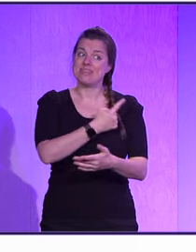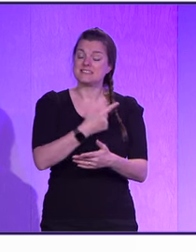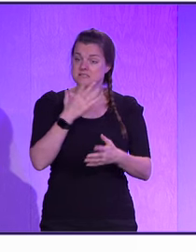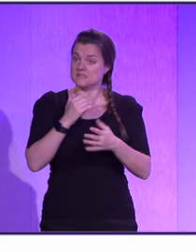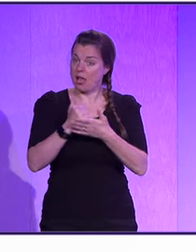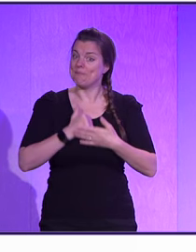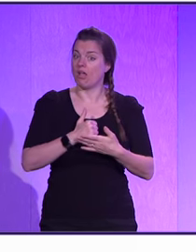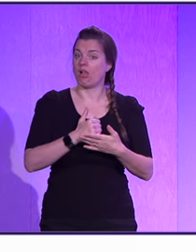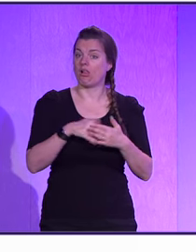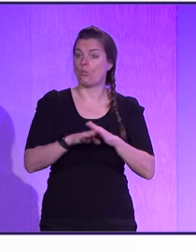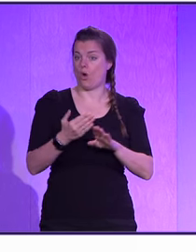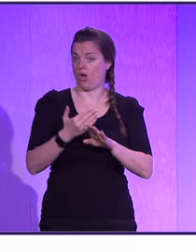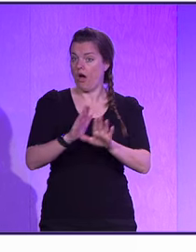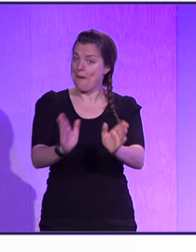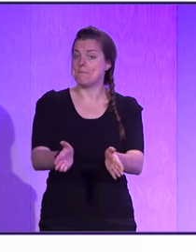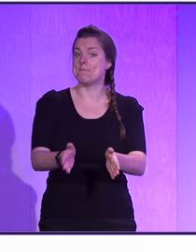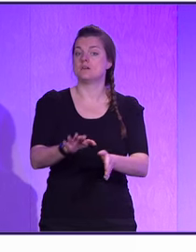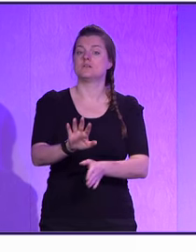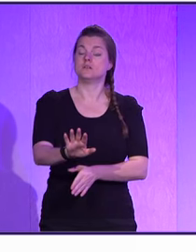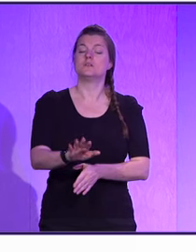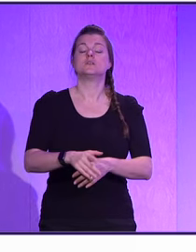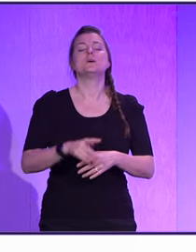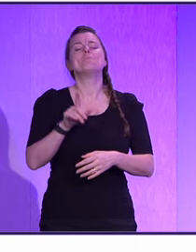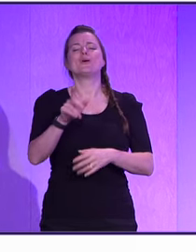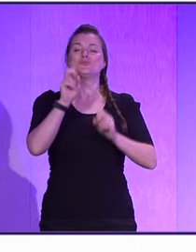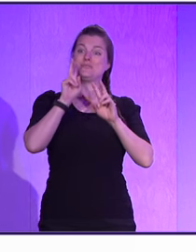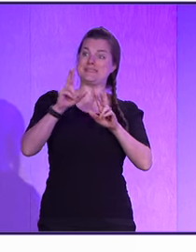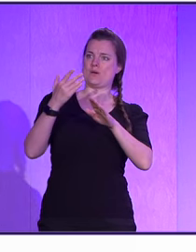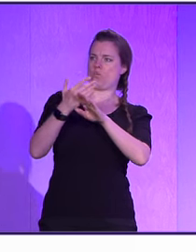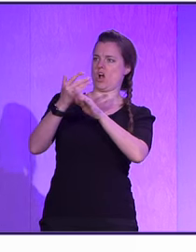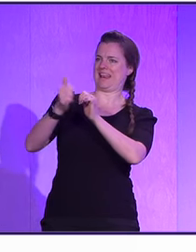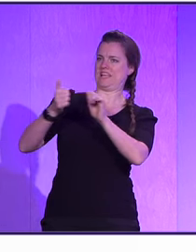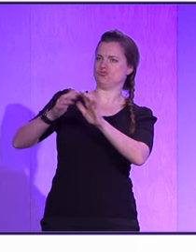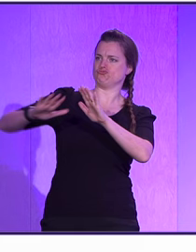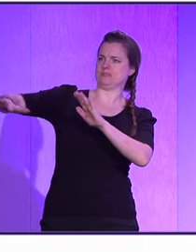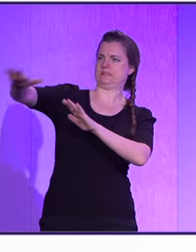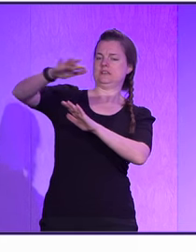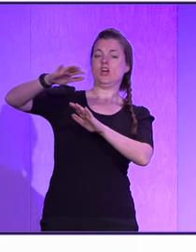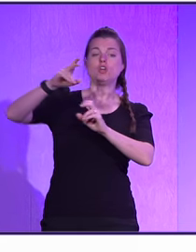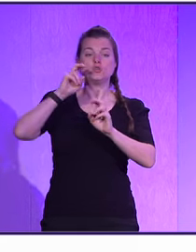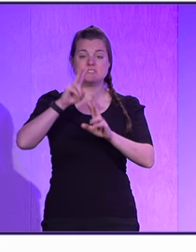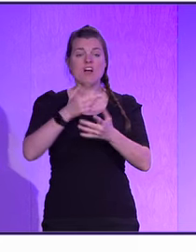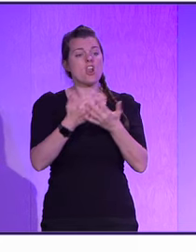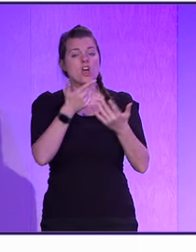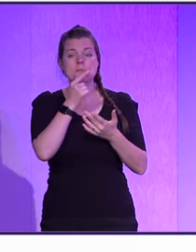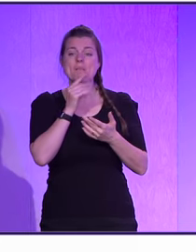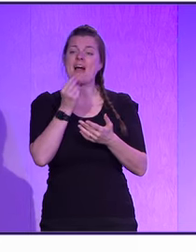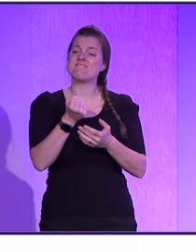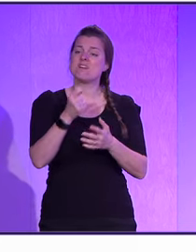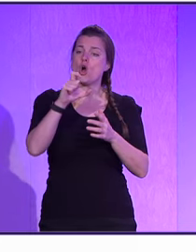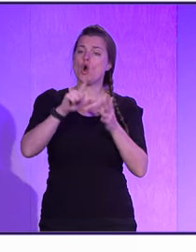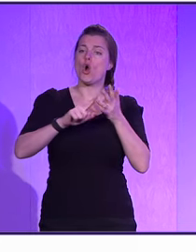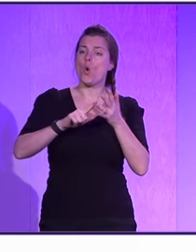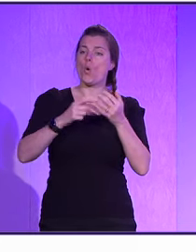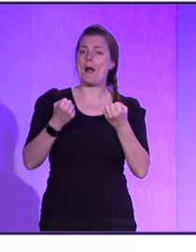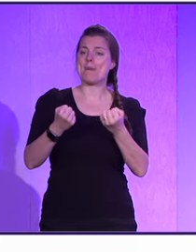helpful and working. So what you see in the industry is that a lot of people know GitHub Copilot,